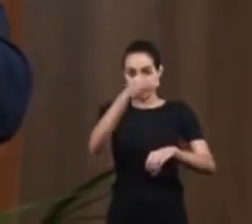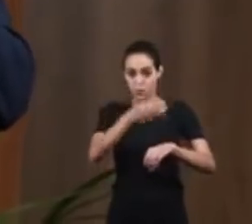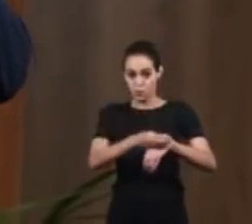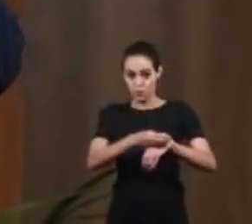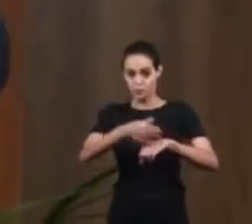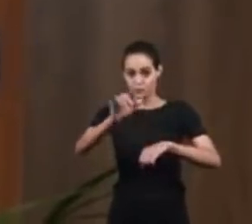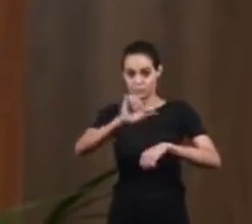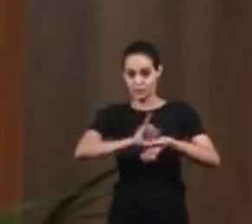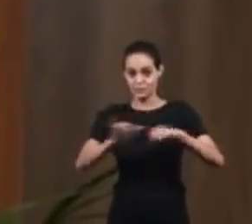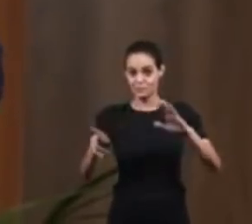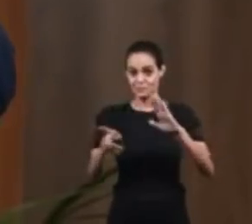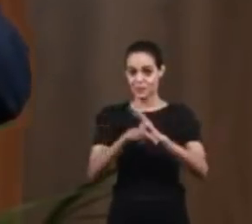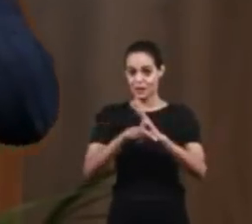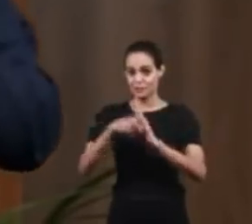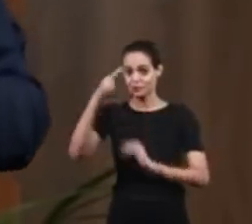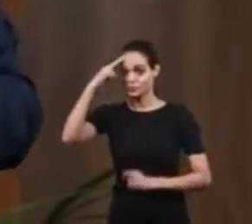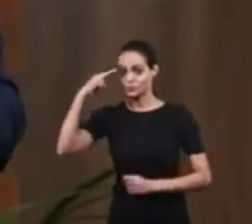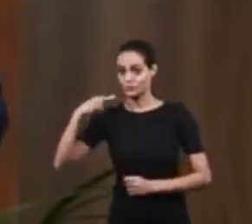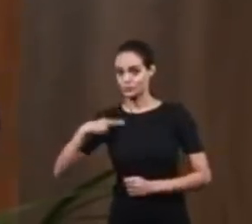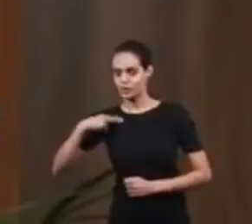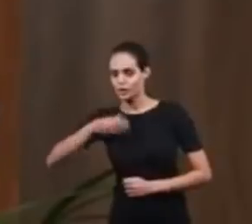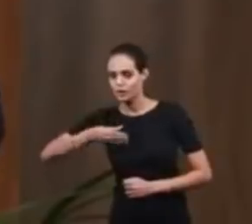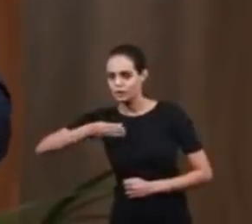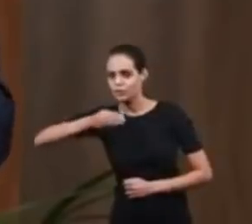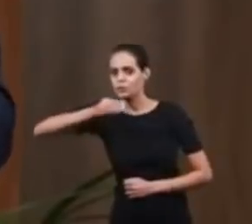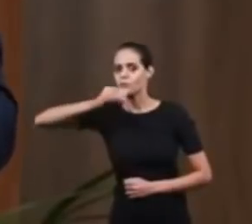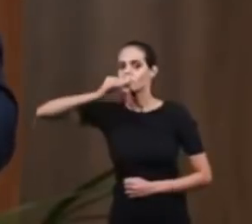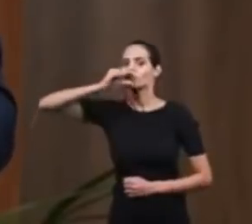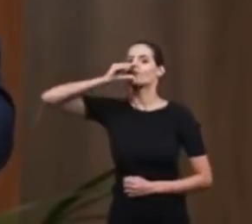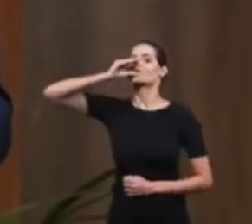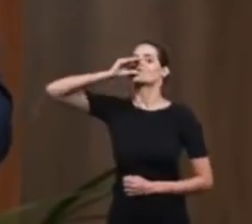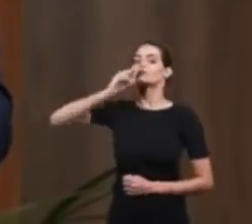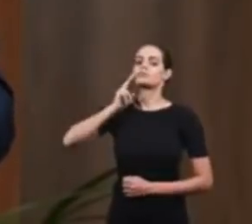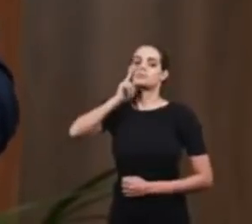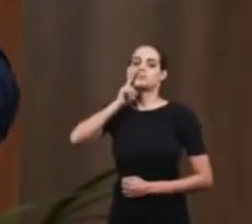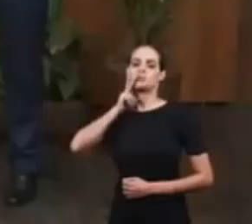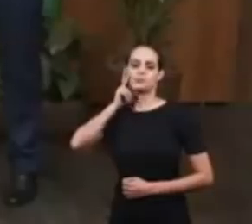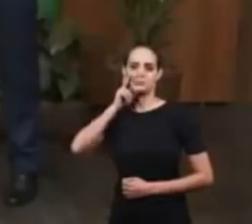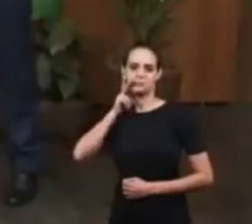And that's exactly what they did.